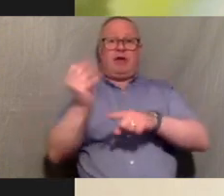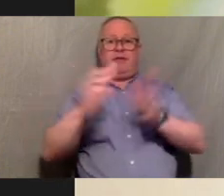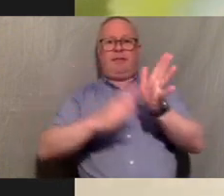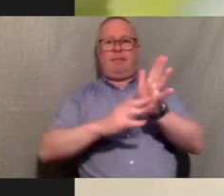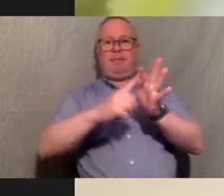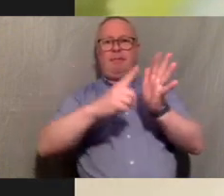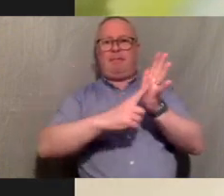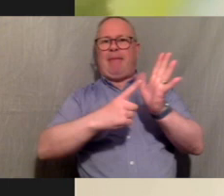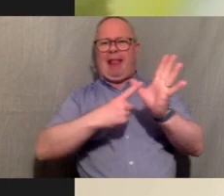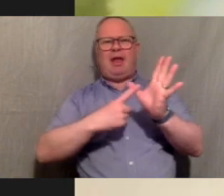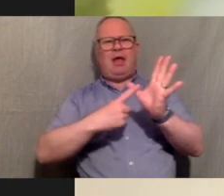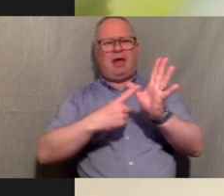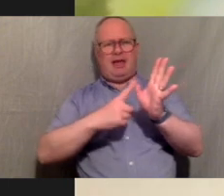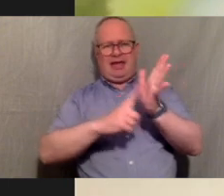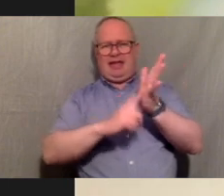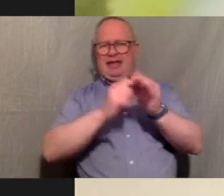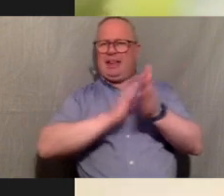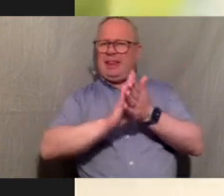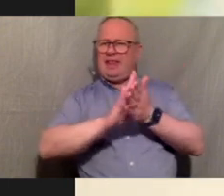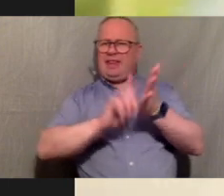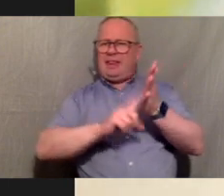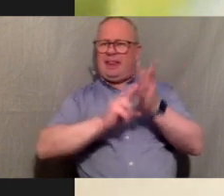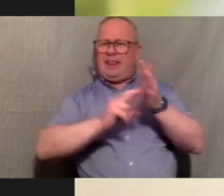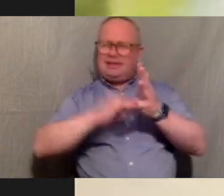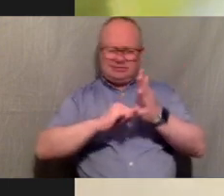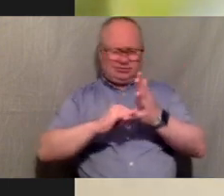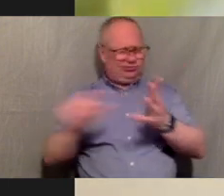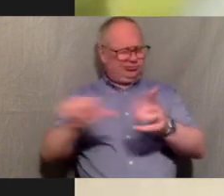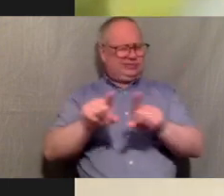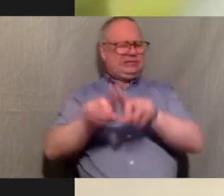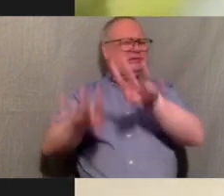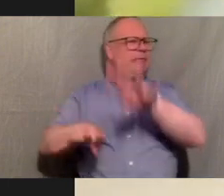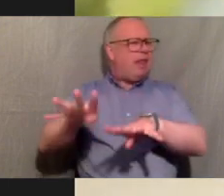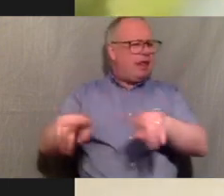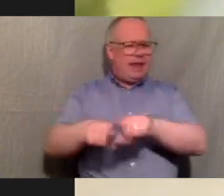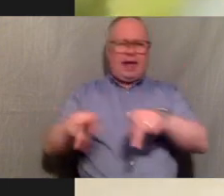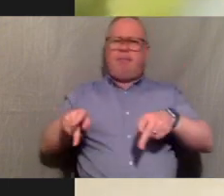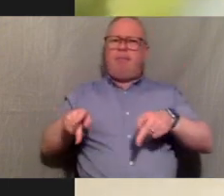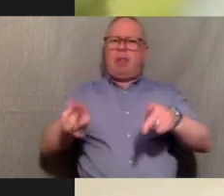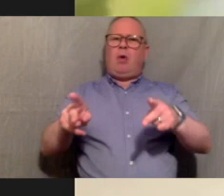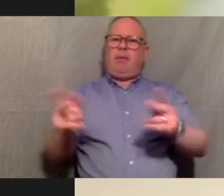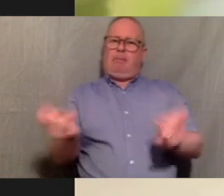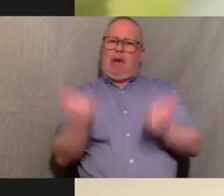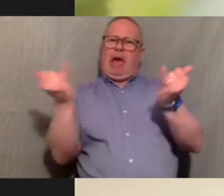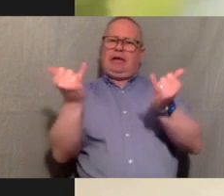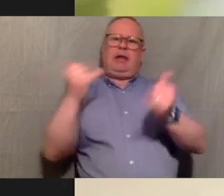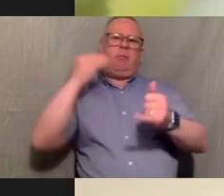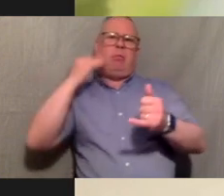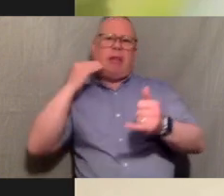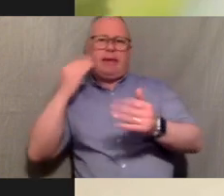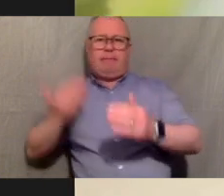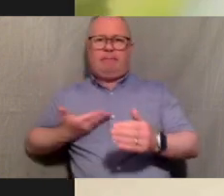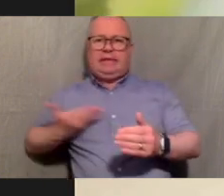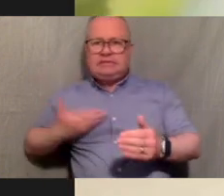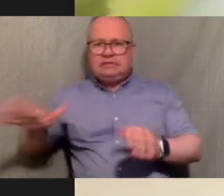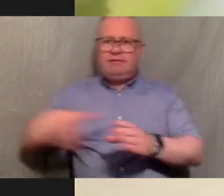basing around that and like it'll be a case of like yes it's going to be a block party but there'll be like black businesses can come and sell things at their stalls and people